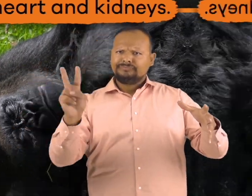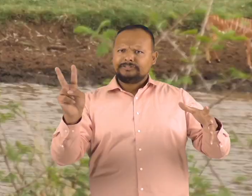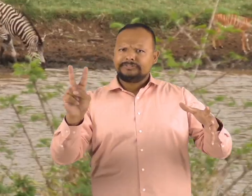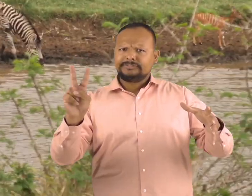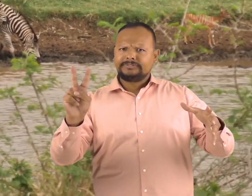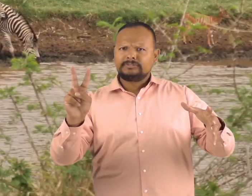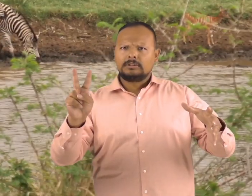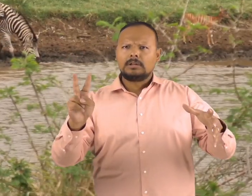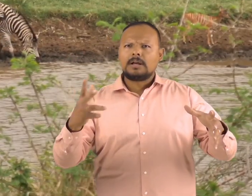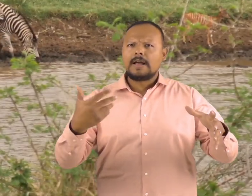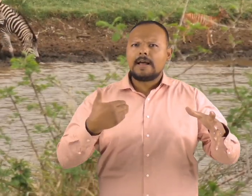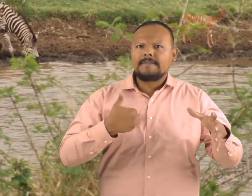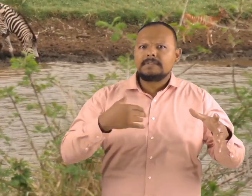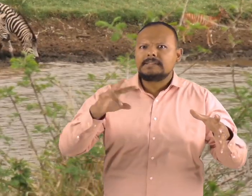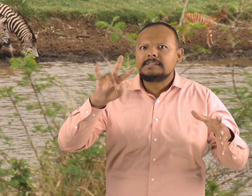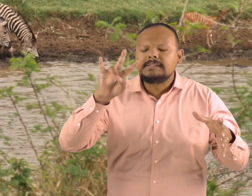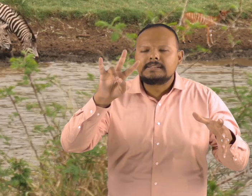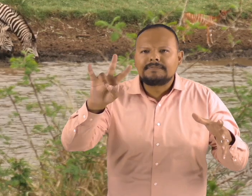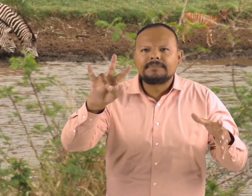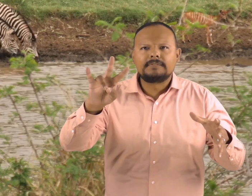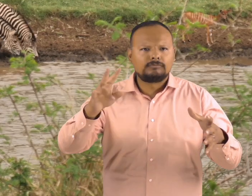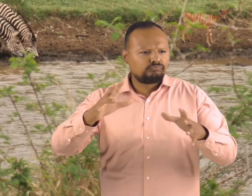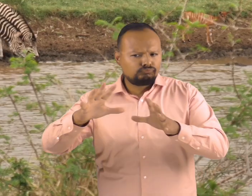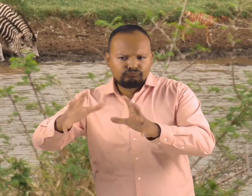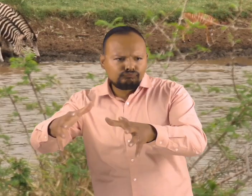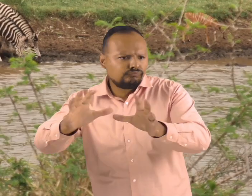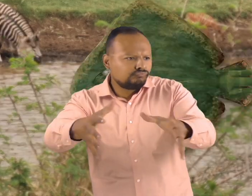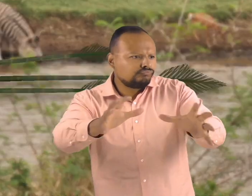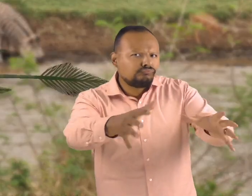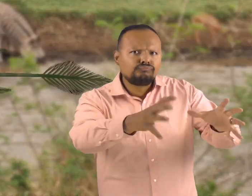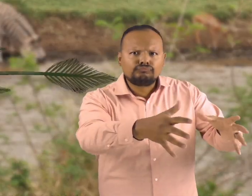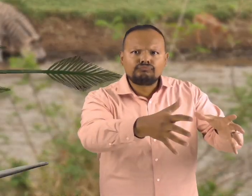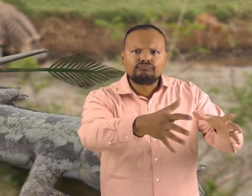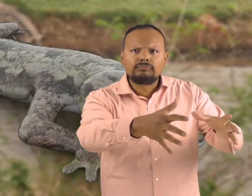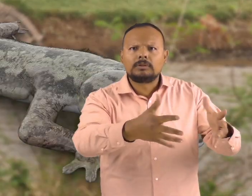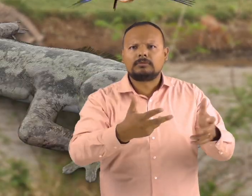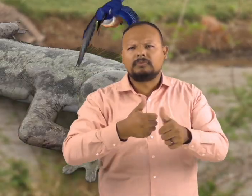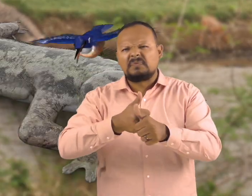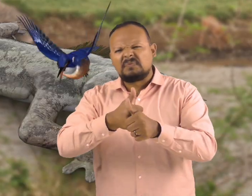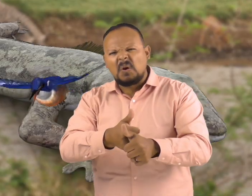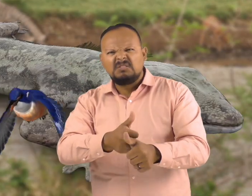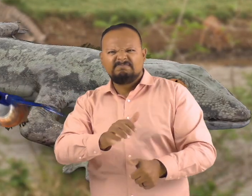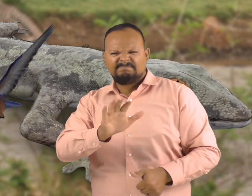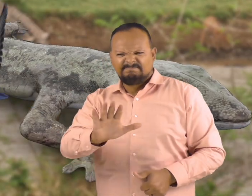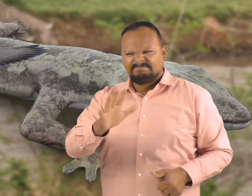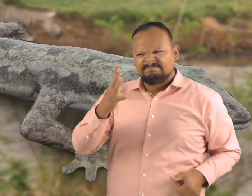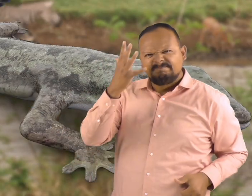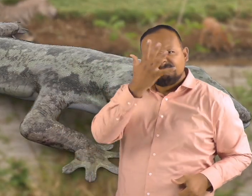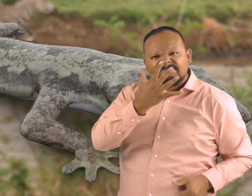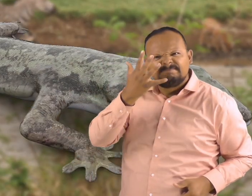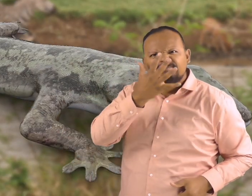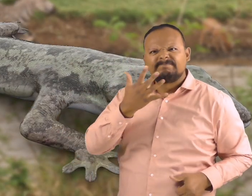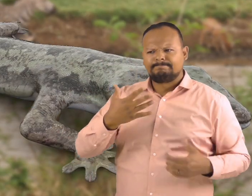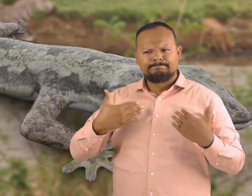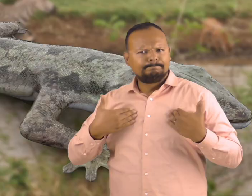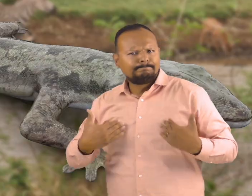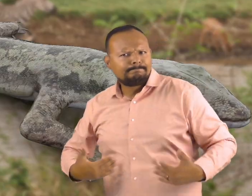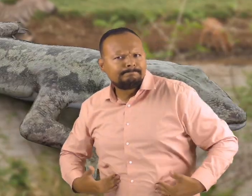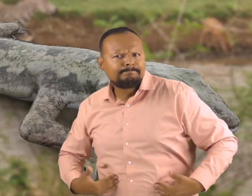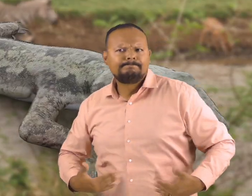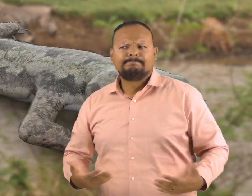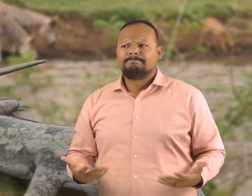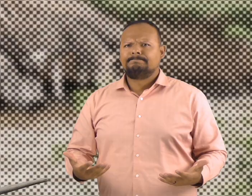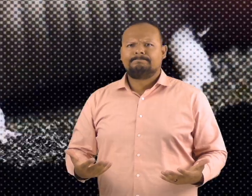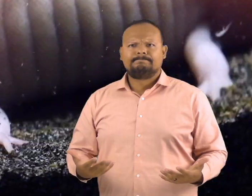huh? Vertebrates are also classified into seven different classes based on their anatomical and physical